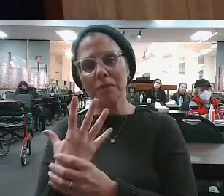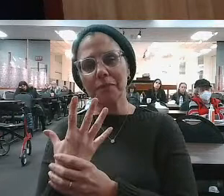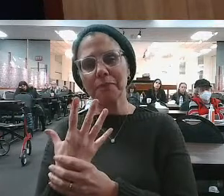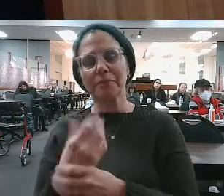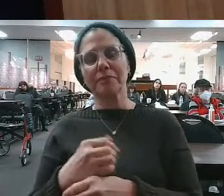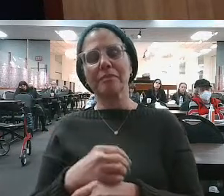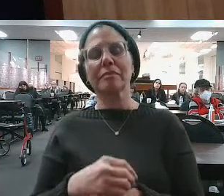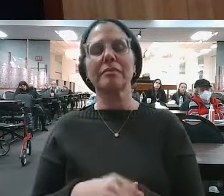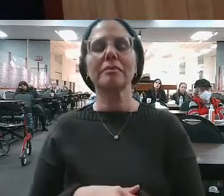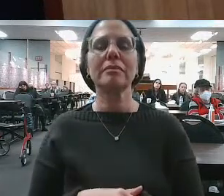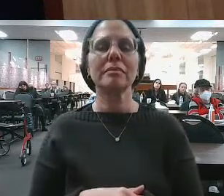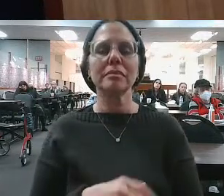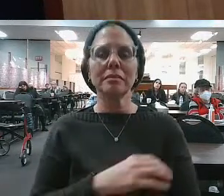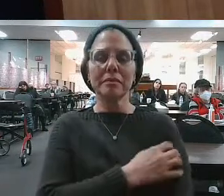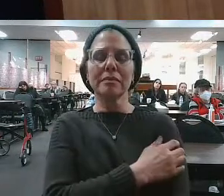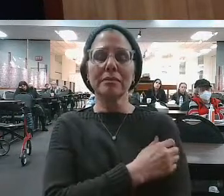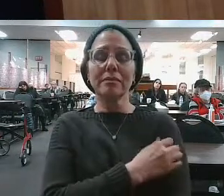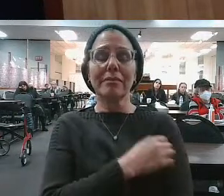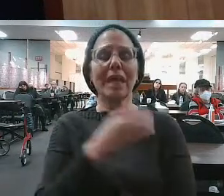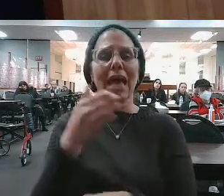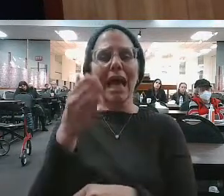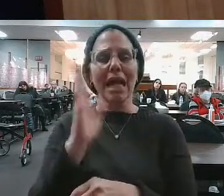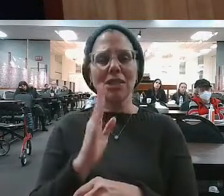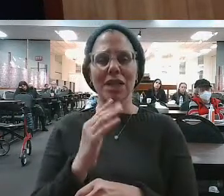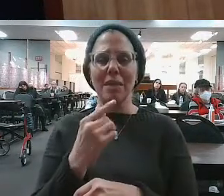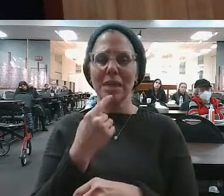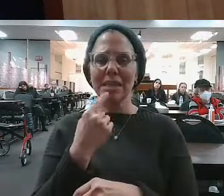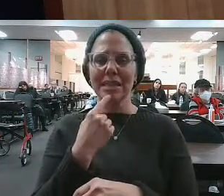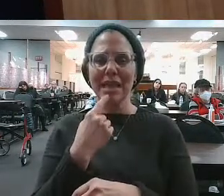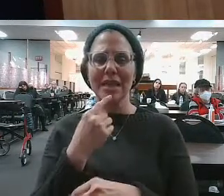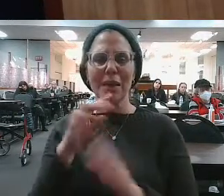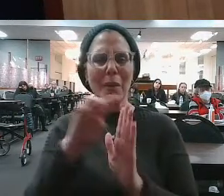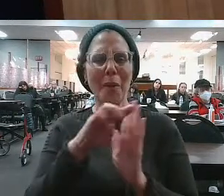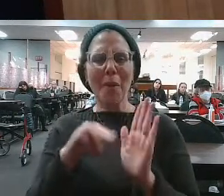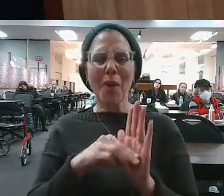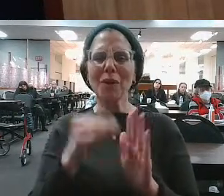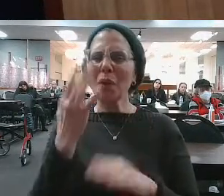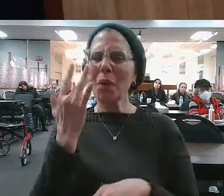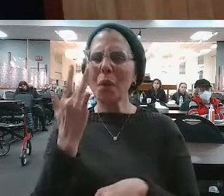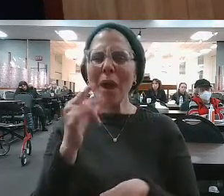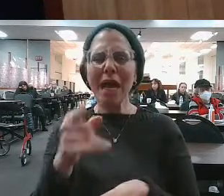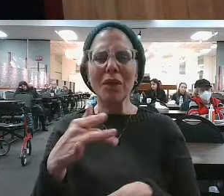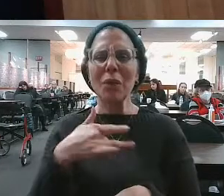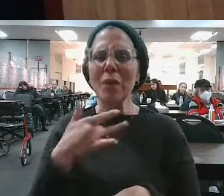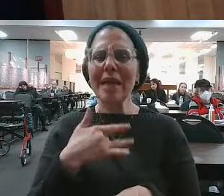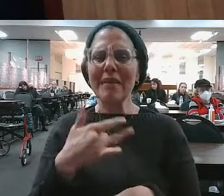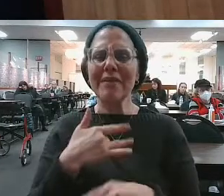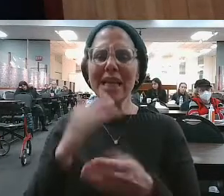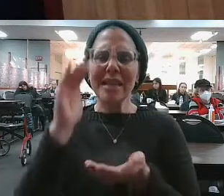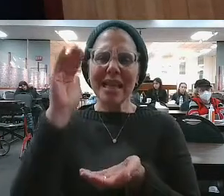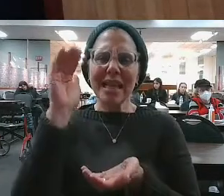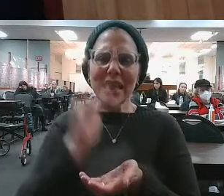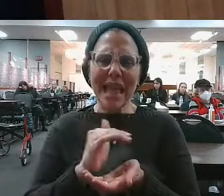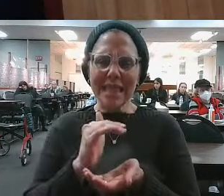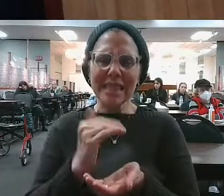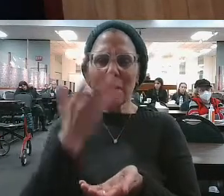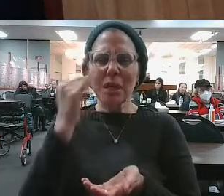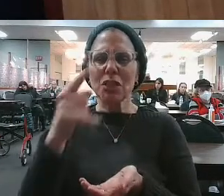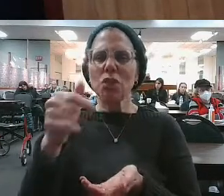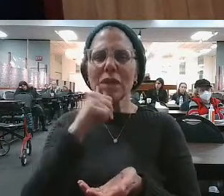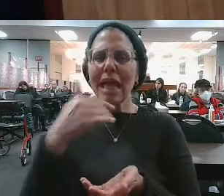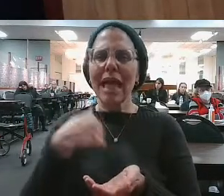You're upset, you feel slighted, you feel marginalized, you feel like you're living on the periphery because you don't have a specific